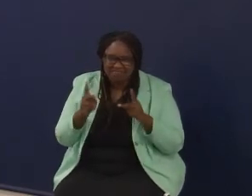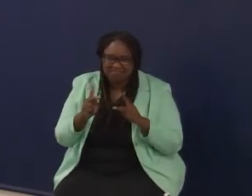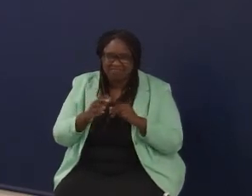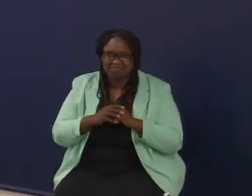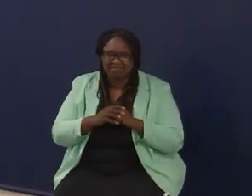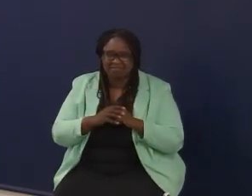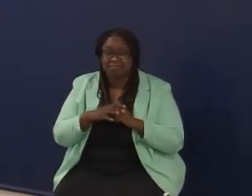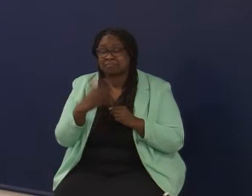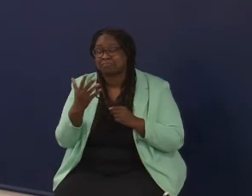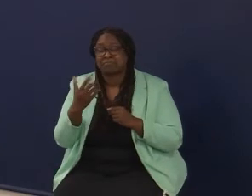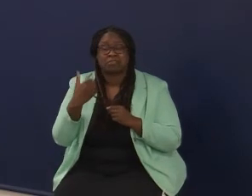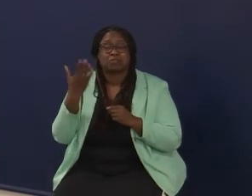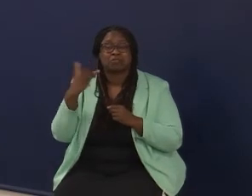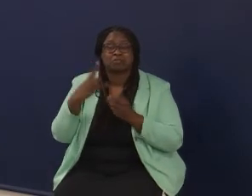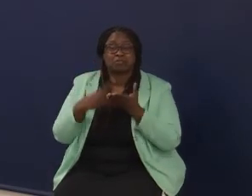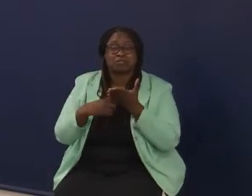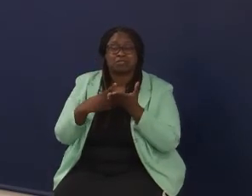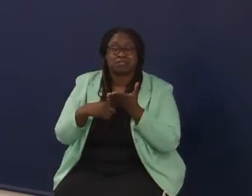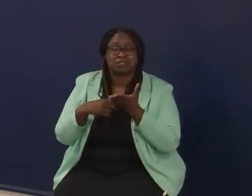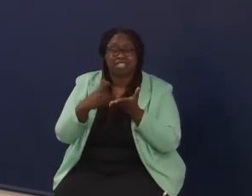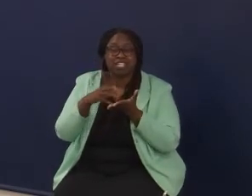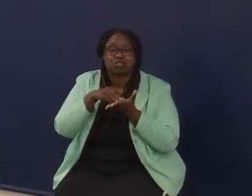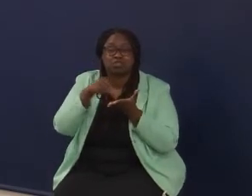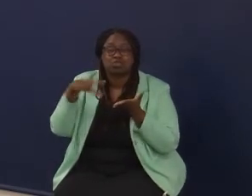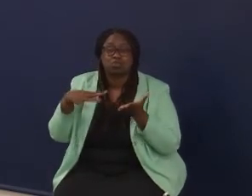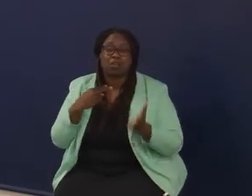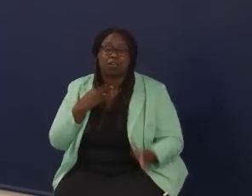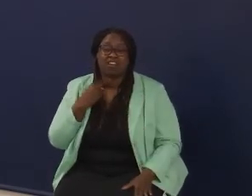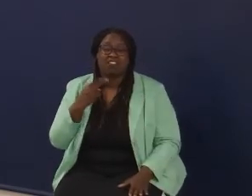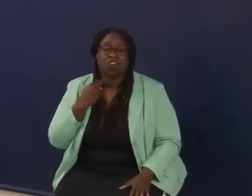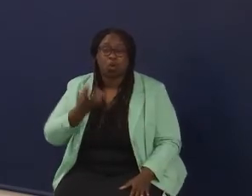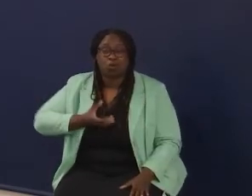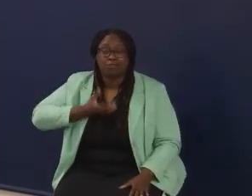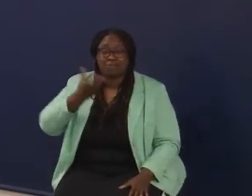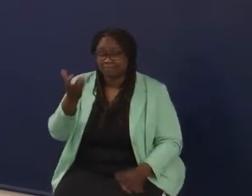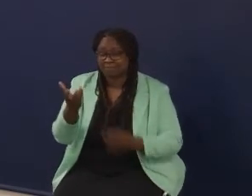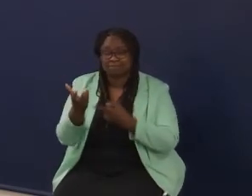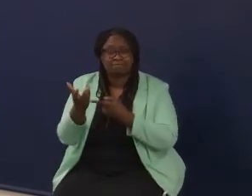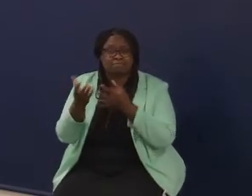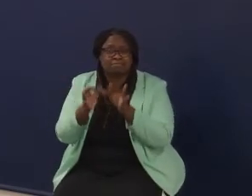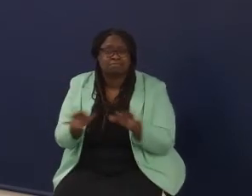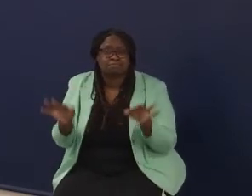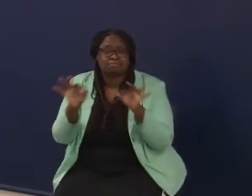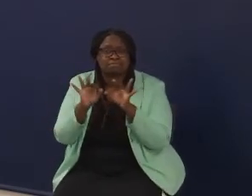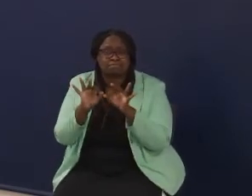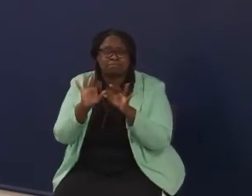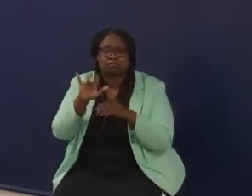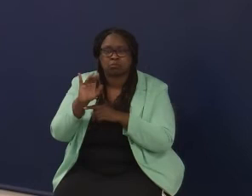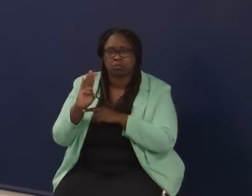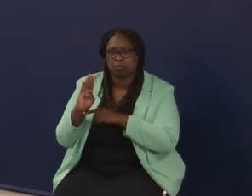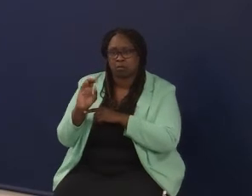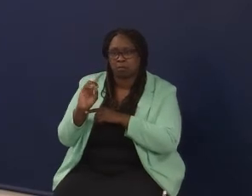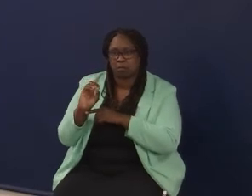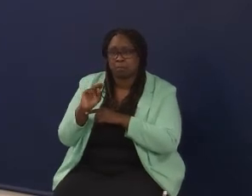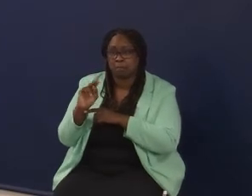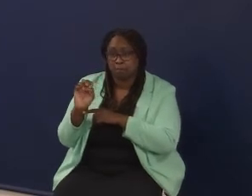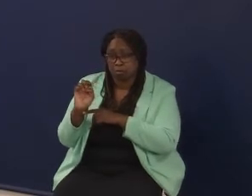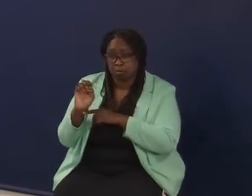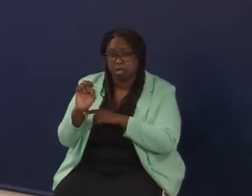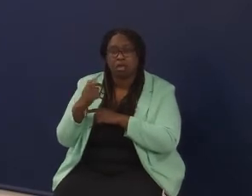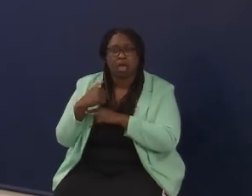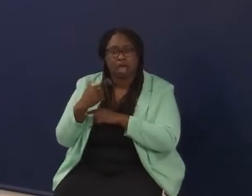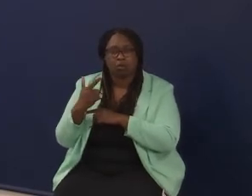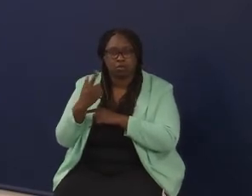I mean, student voice, I mean, we talked about that. Student voice. You know, in Boone, I've been, I was fortunate to be in a very